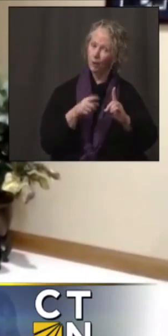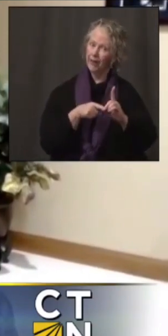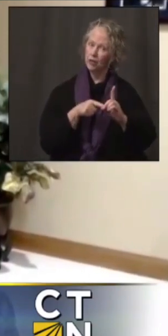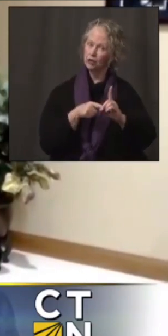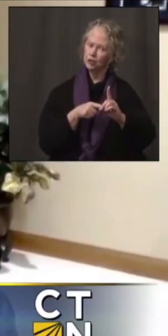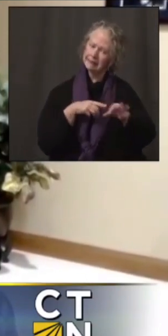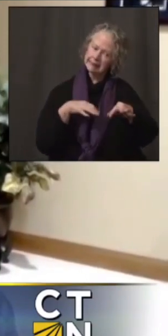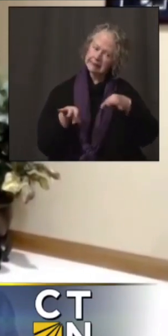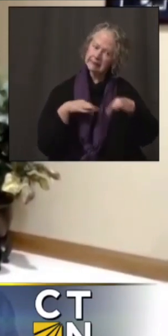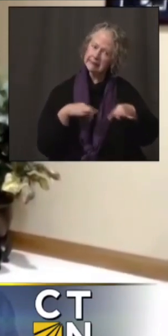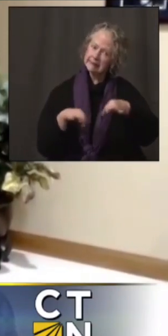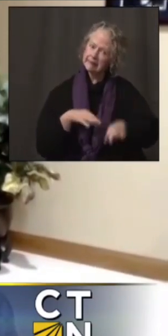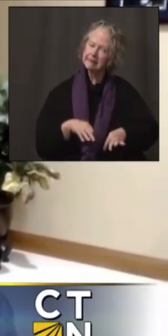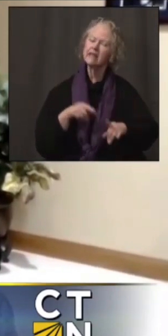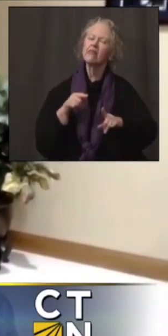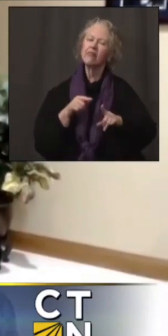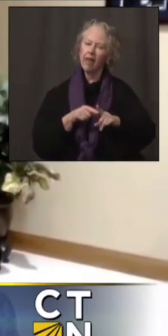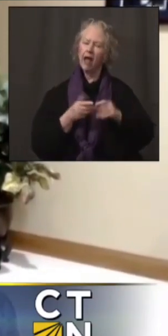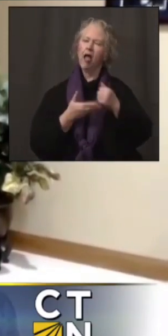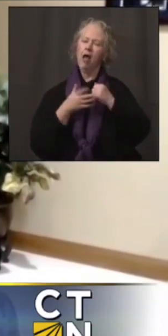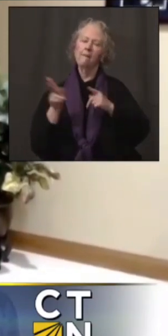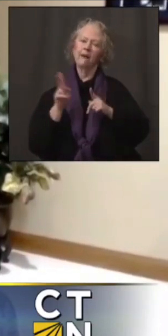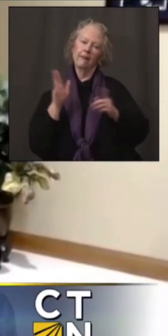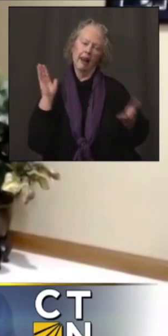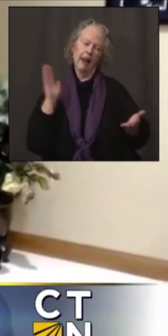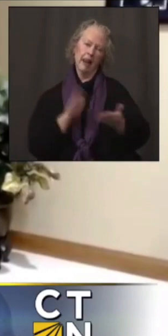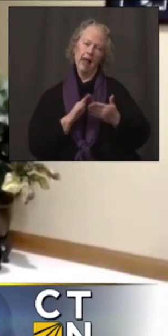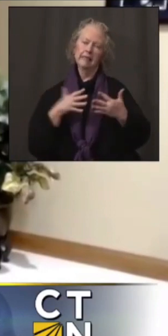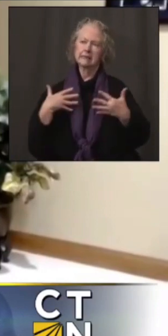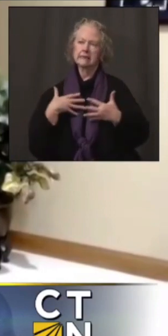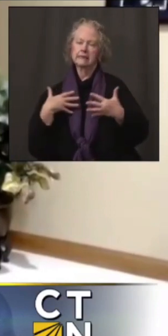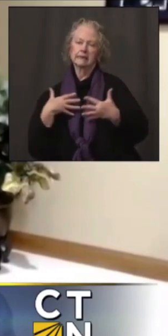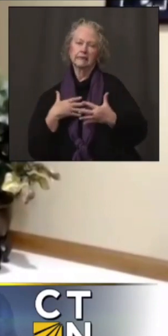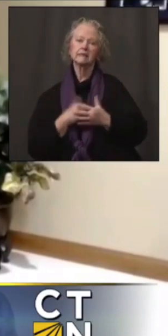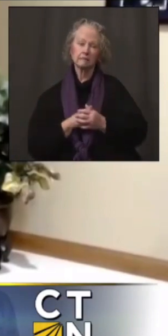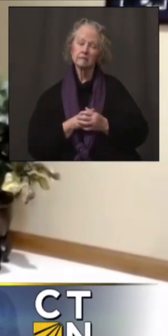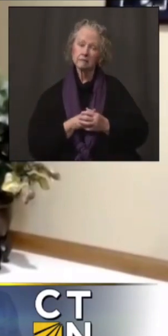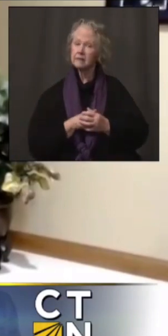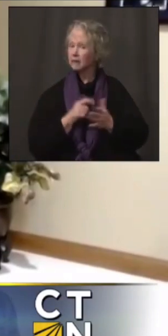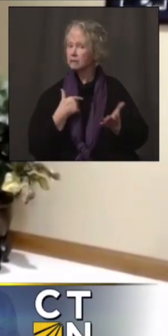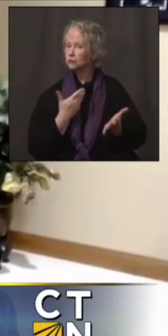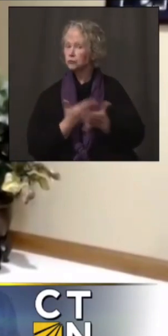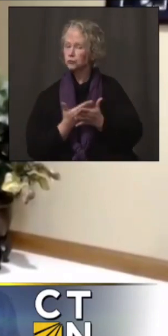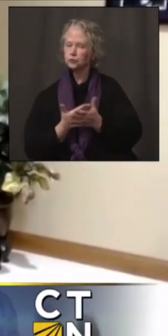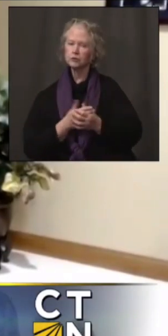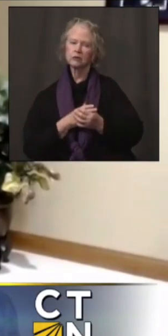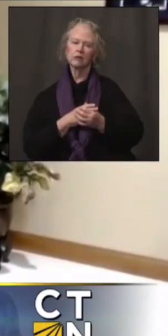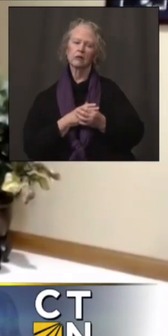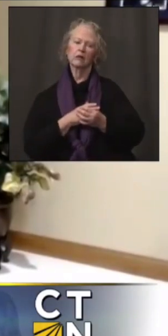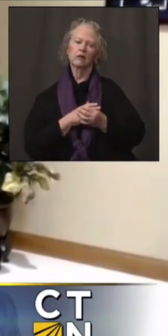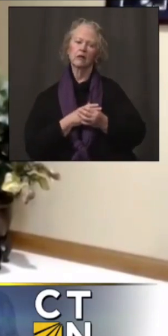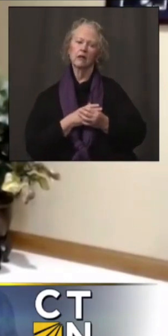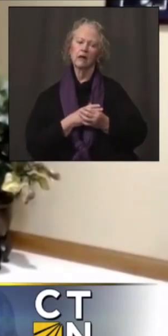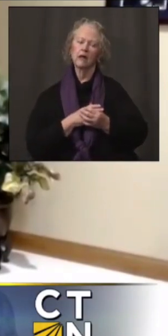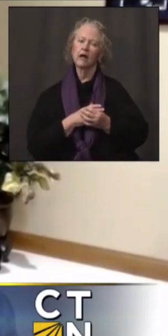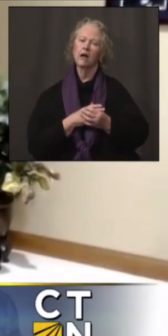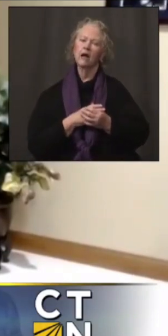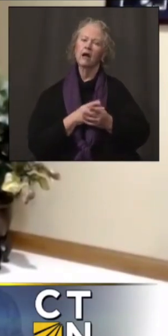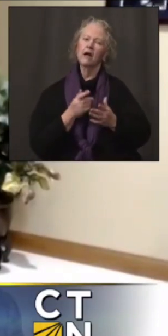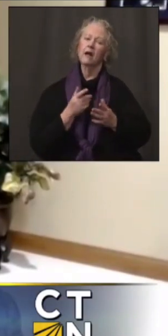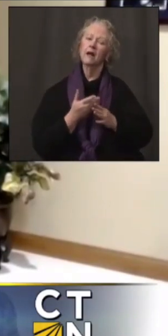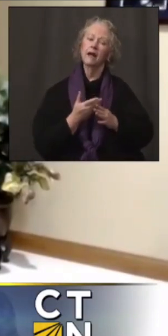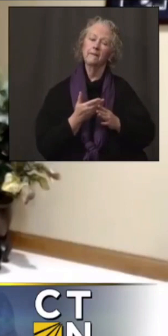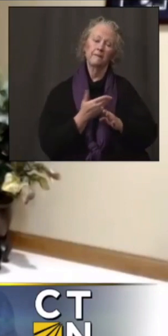um, we believe to address hesitancy. And our data shows this, just that before webinars, we do the one question poll, how